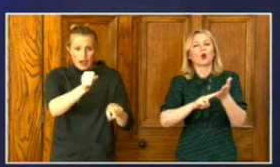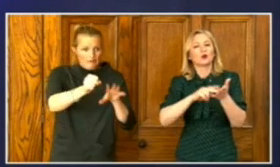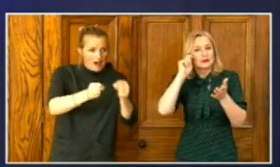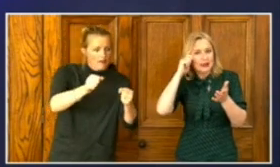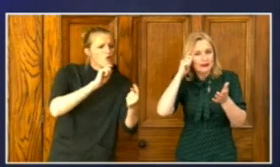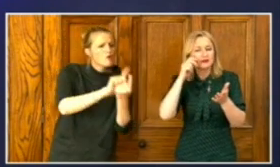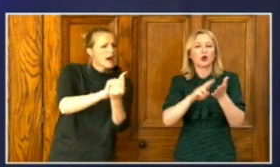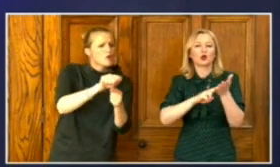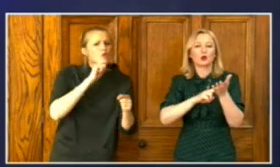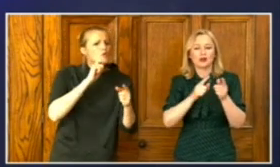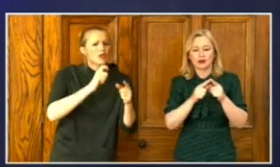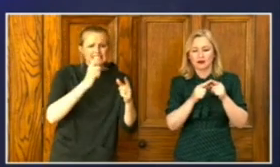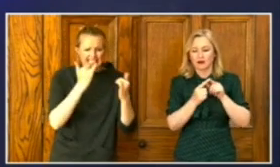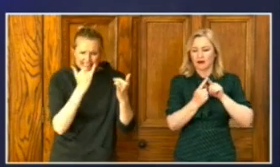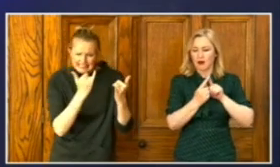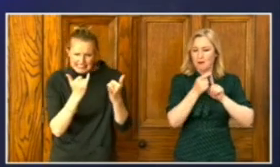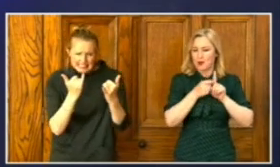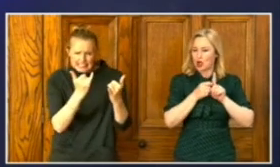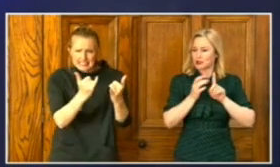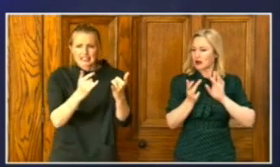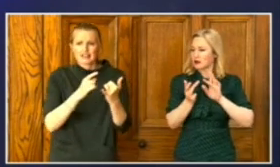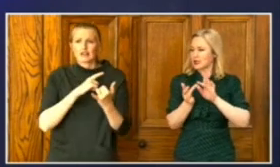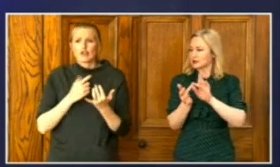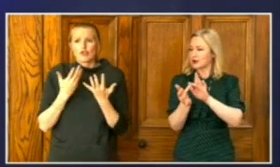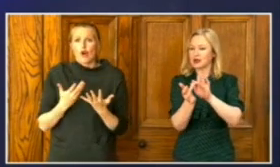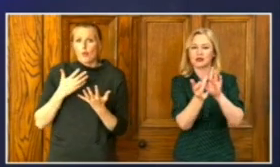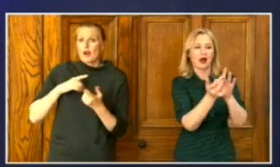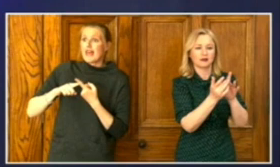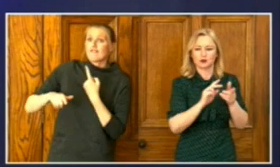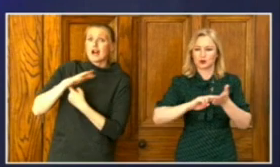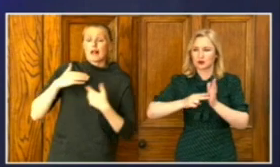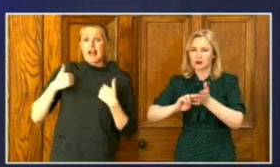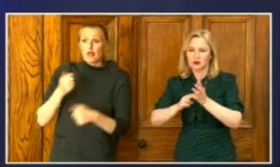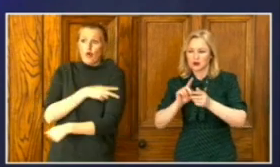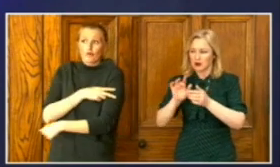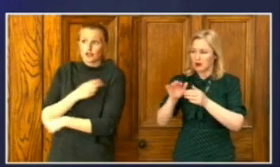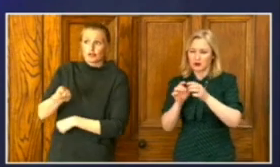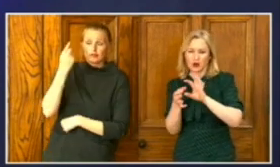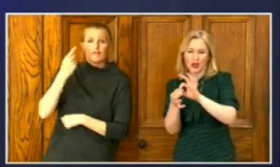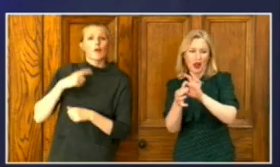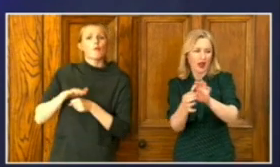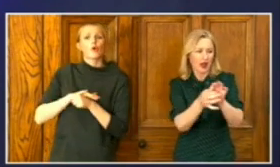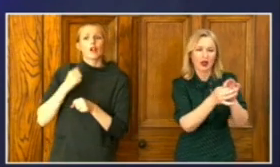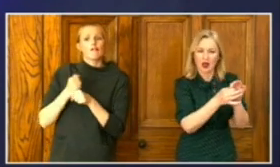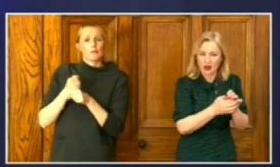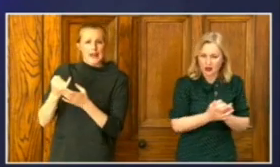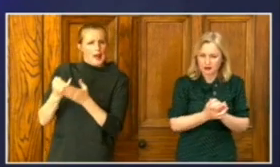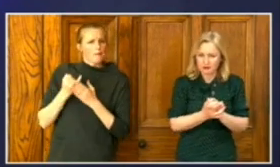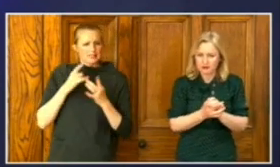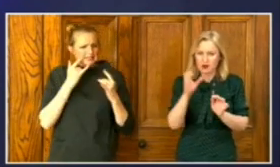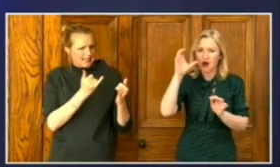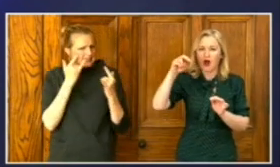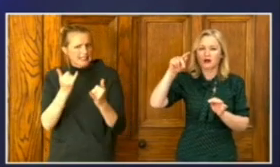retaining environmental health officers from local government to help increase our capacity. And for this work to be effective,